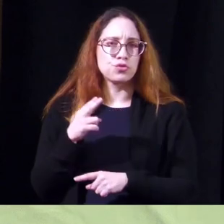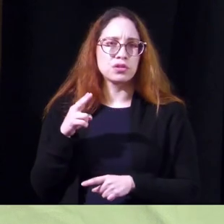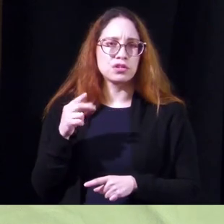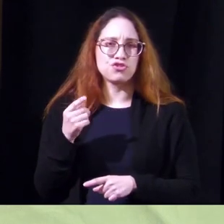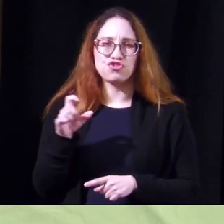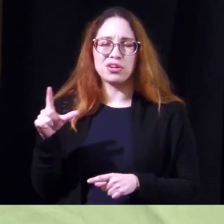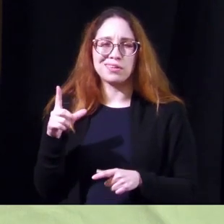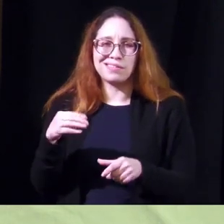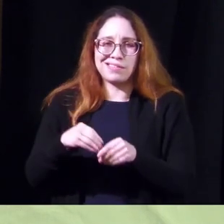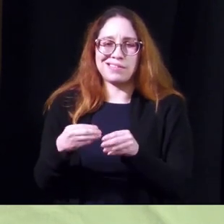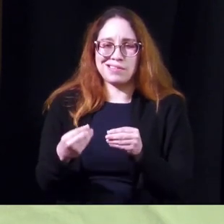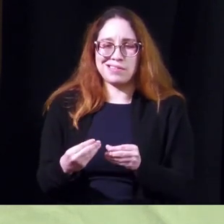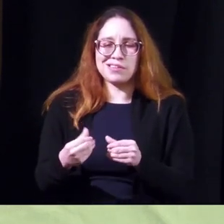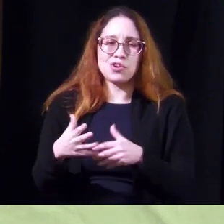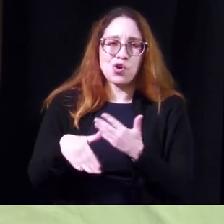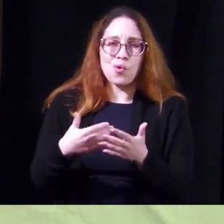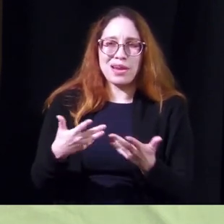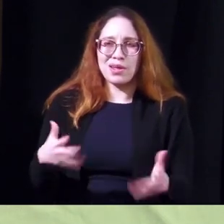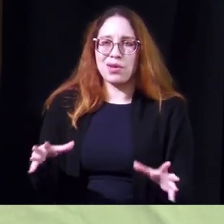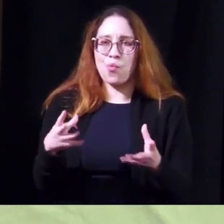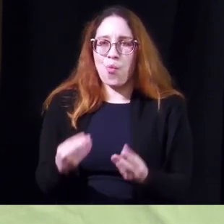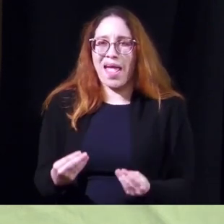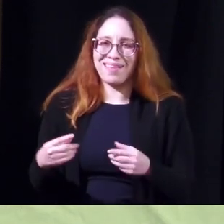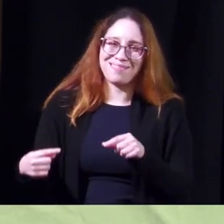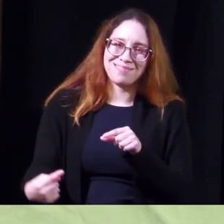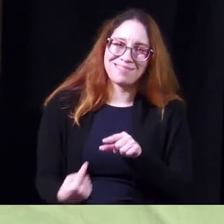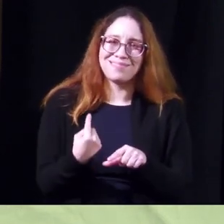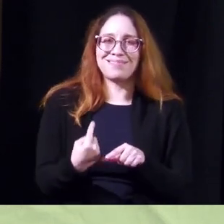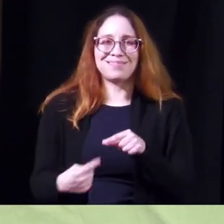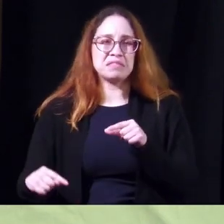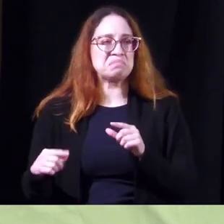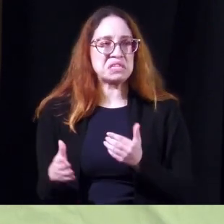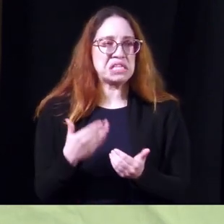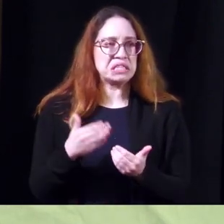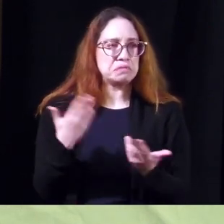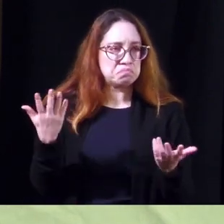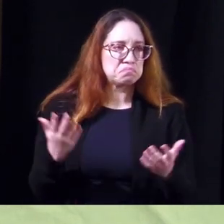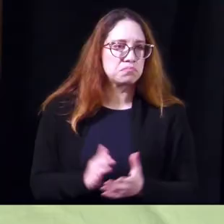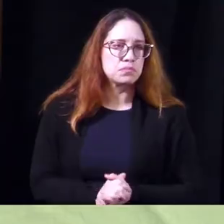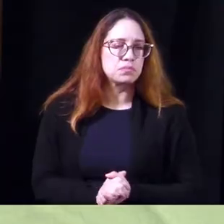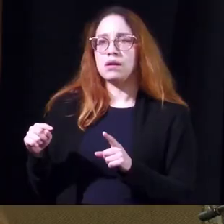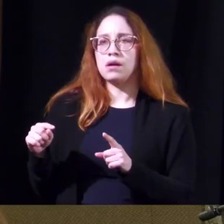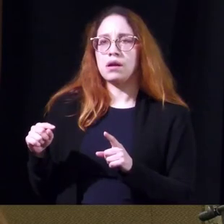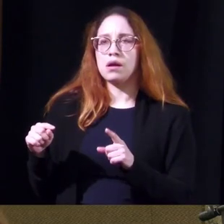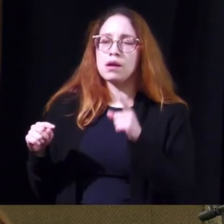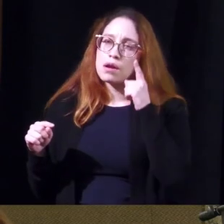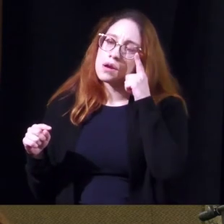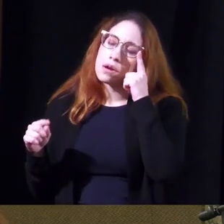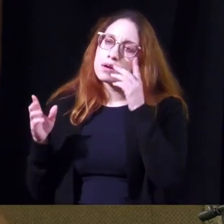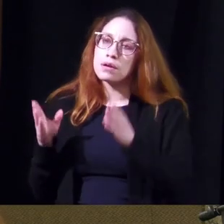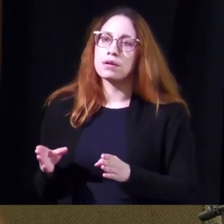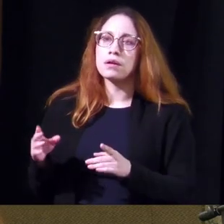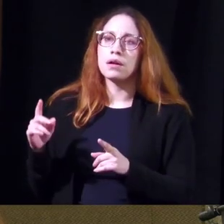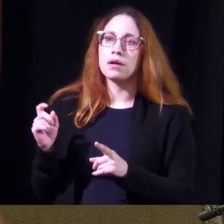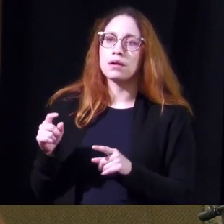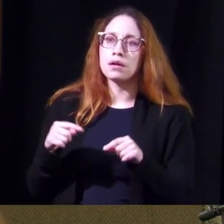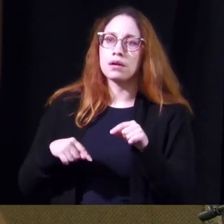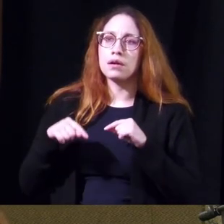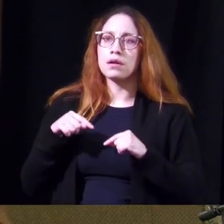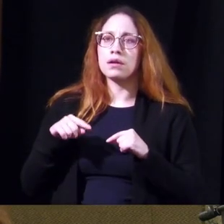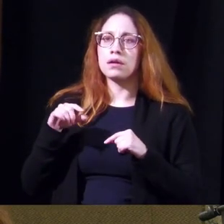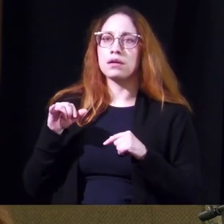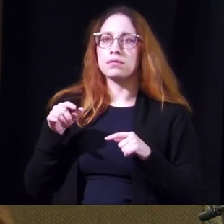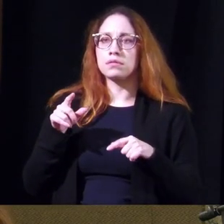they come into package with that or they're already wet and they slide in and slide out very easily person is asking going back to the